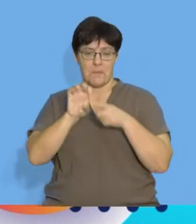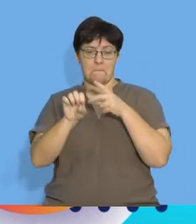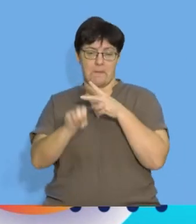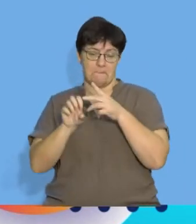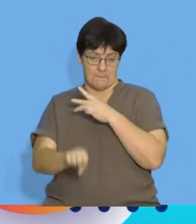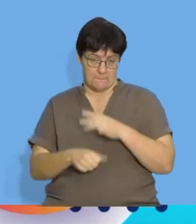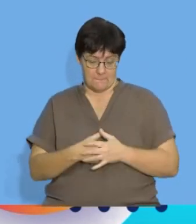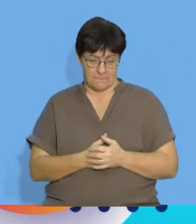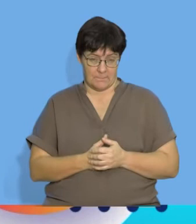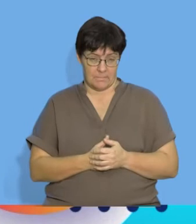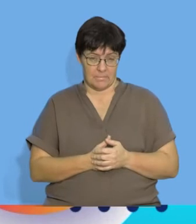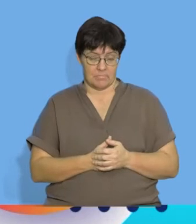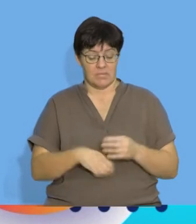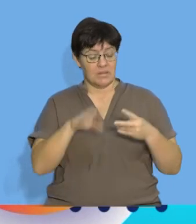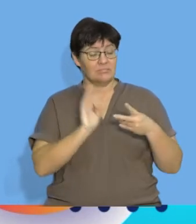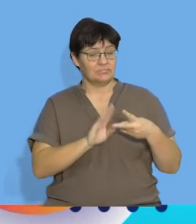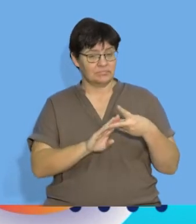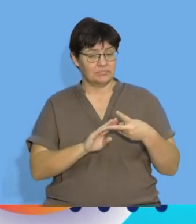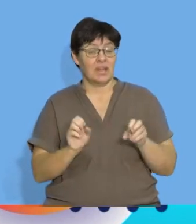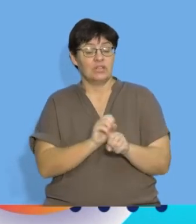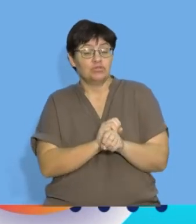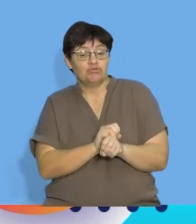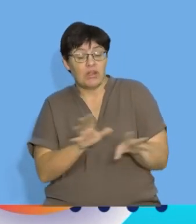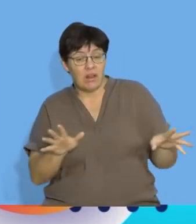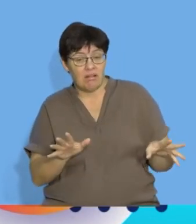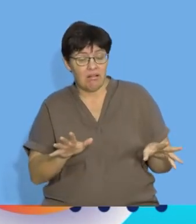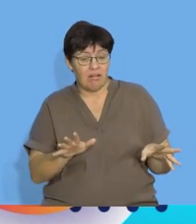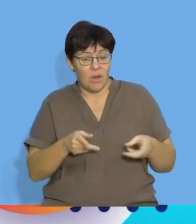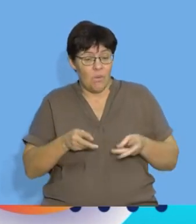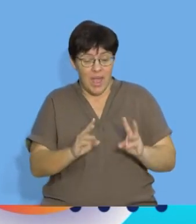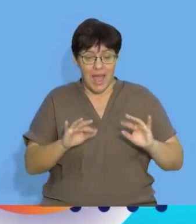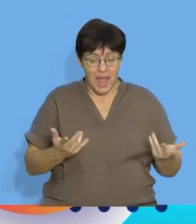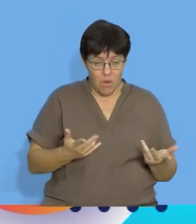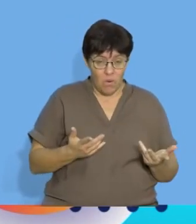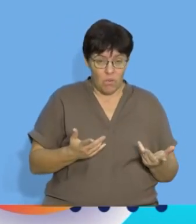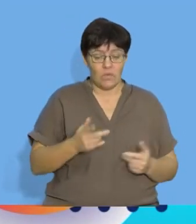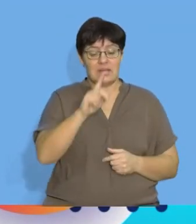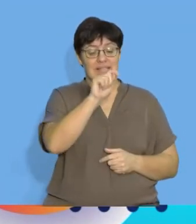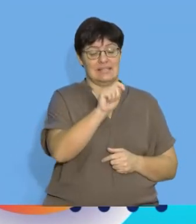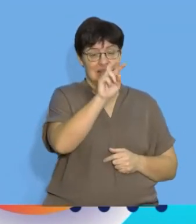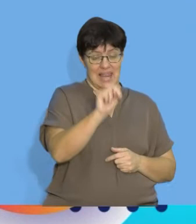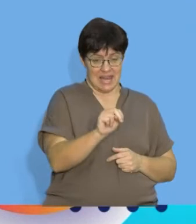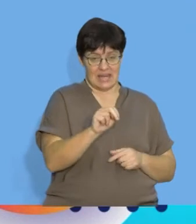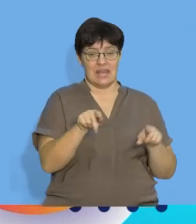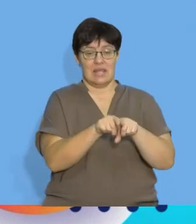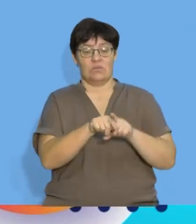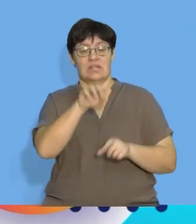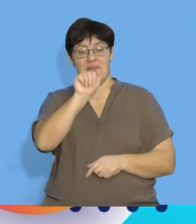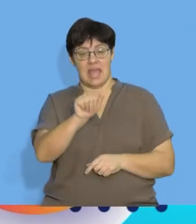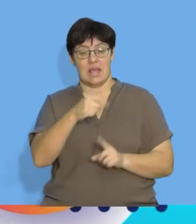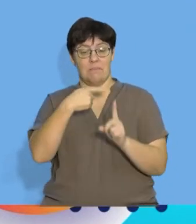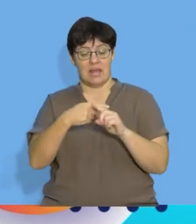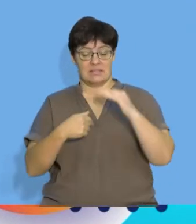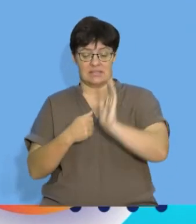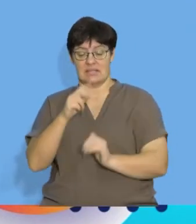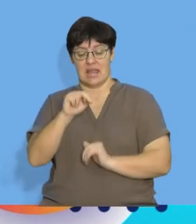sequences we then discuss that the general form of an arithmetic sequence is TN is equal